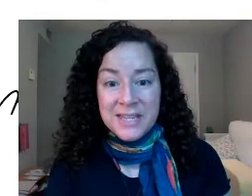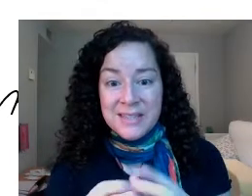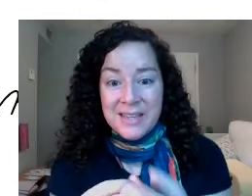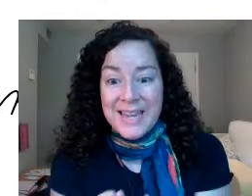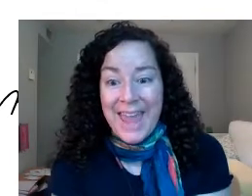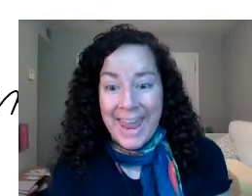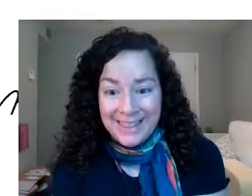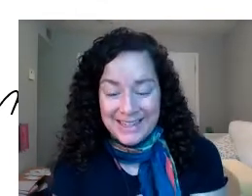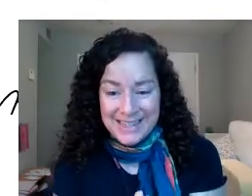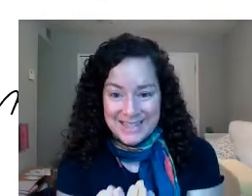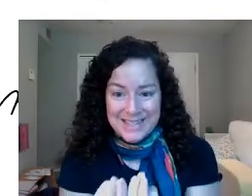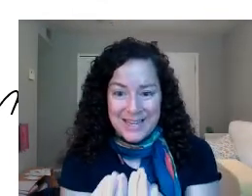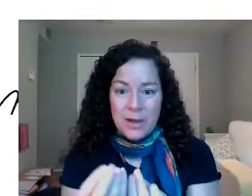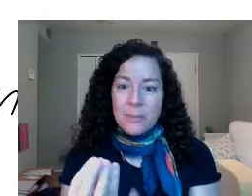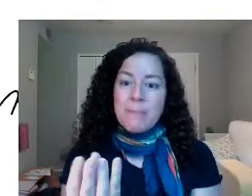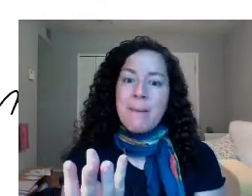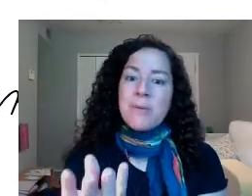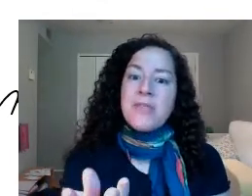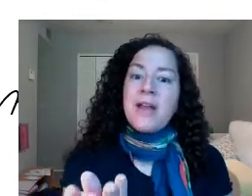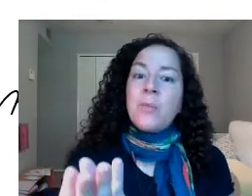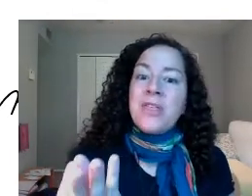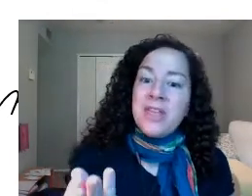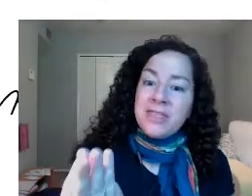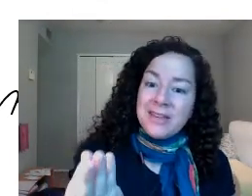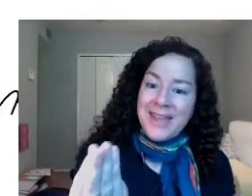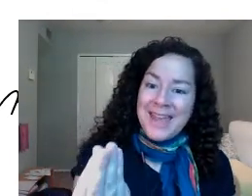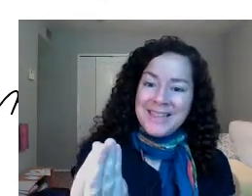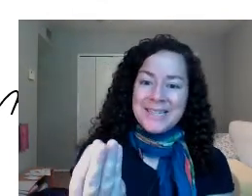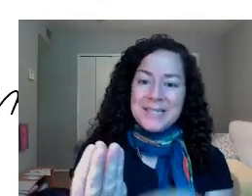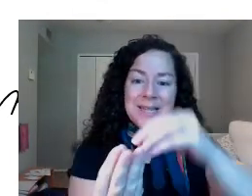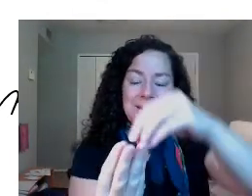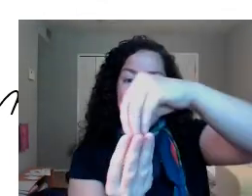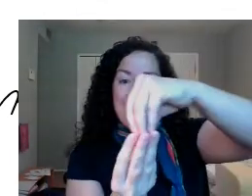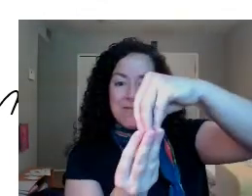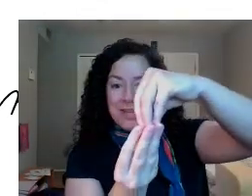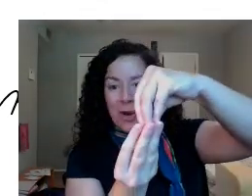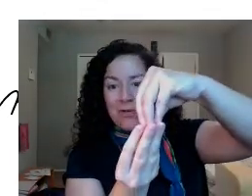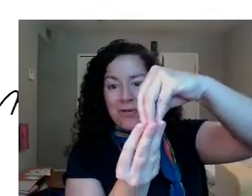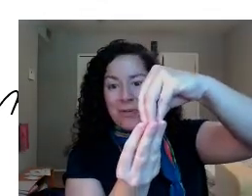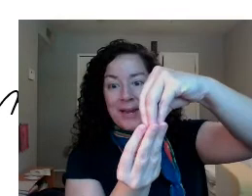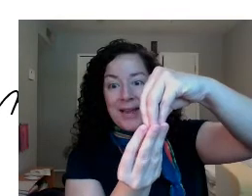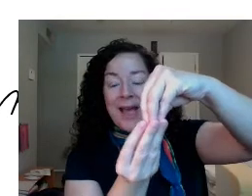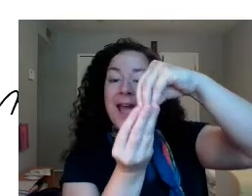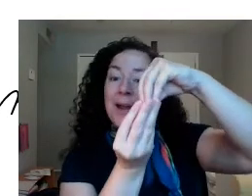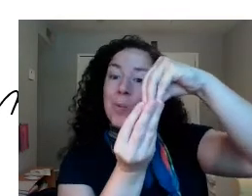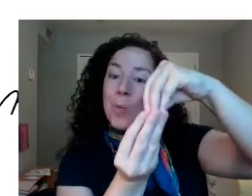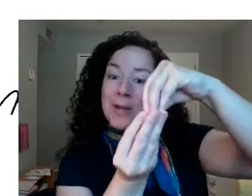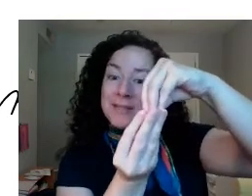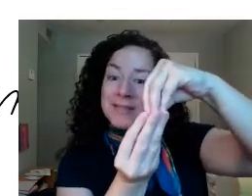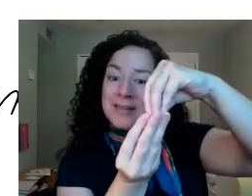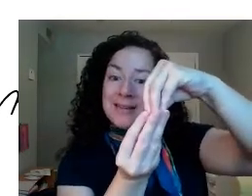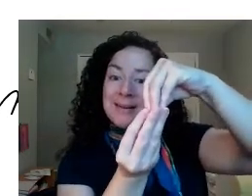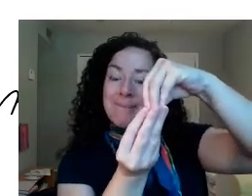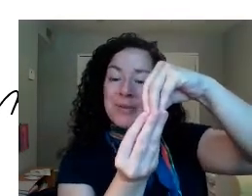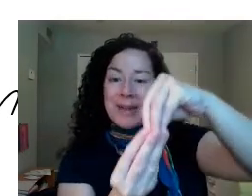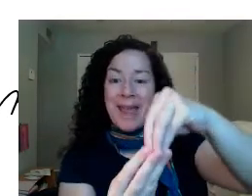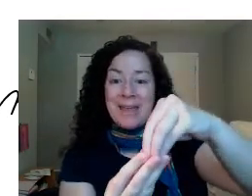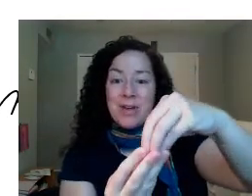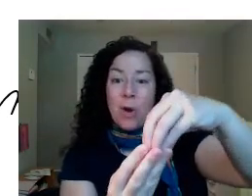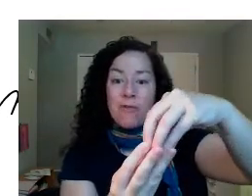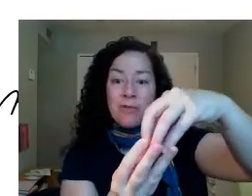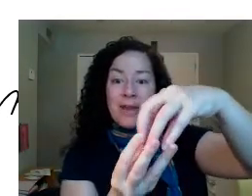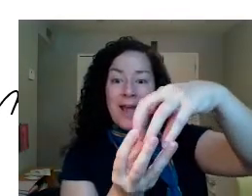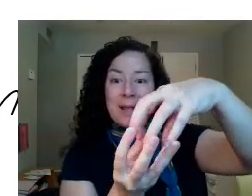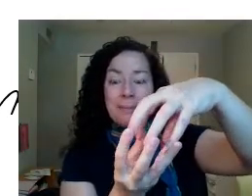this is the calyx. Remember that within the calyx, we have the ovary, and once the